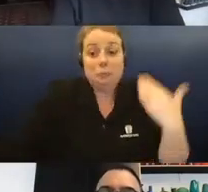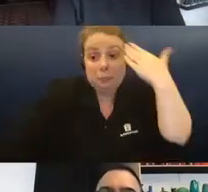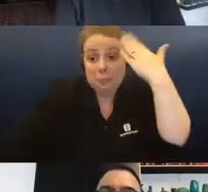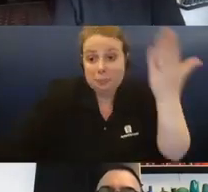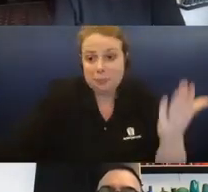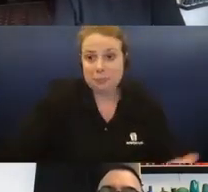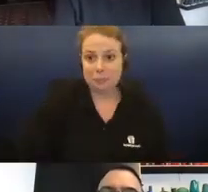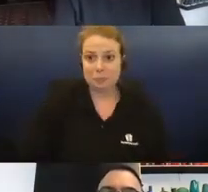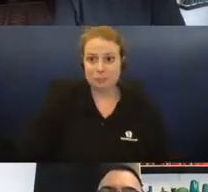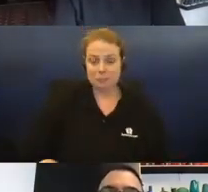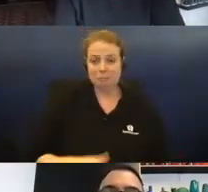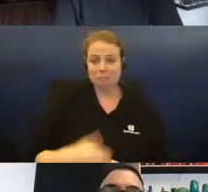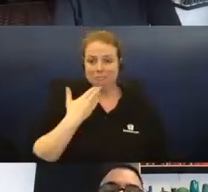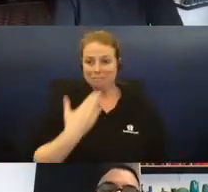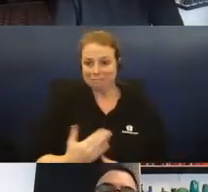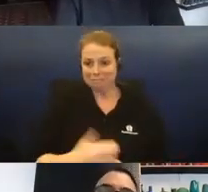Thanks.